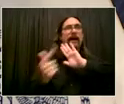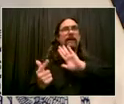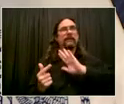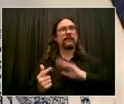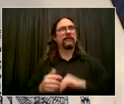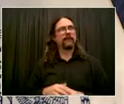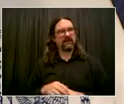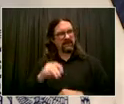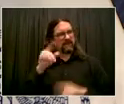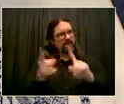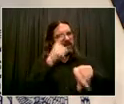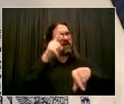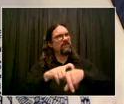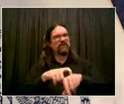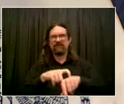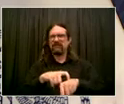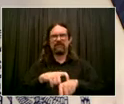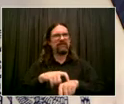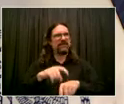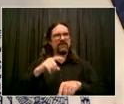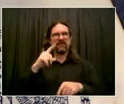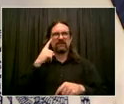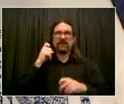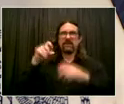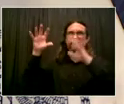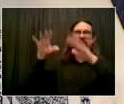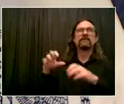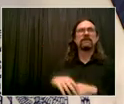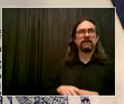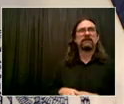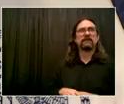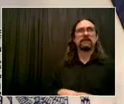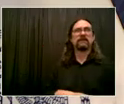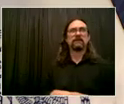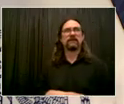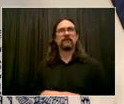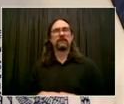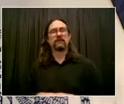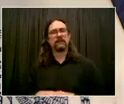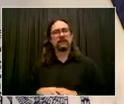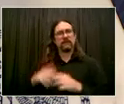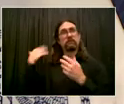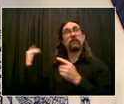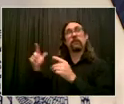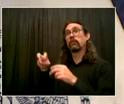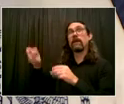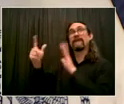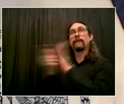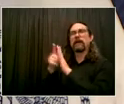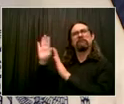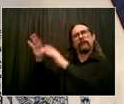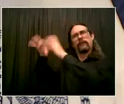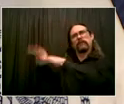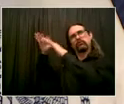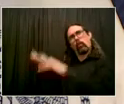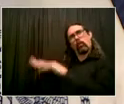blizzards. But unfortunately, what we learned on Wednesday night is a travel ban is the kind of tool we may need to use much more